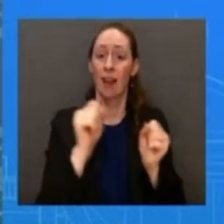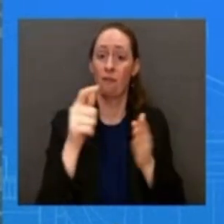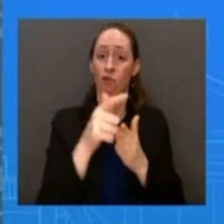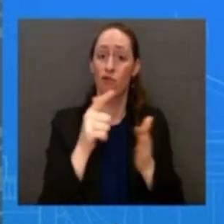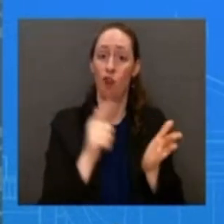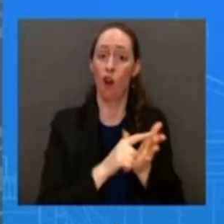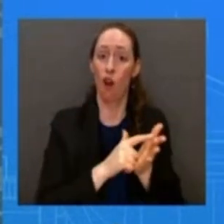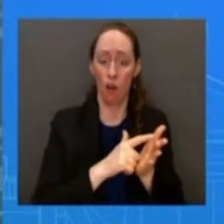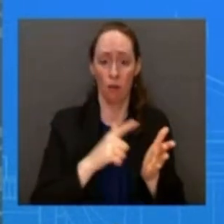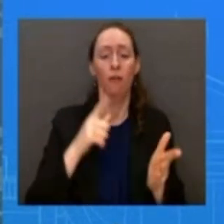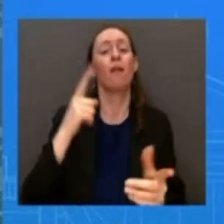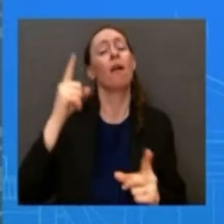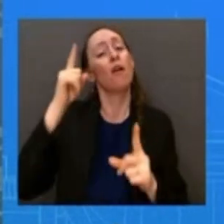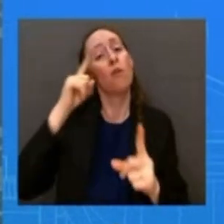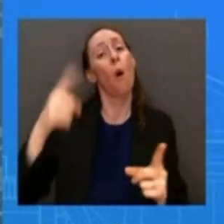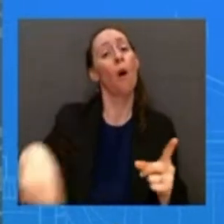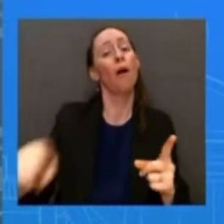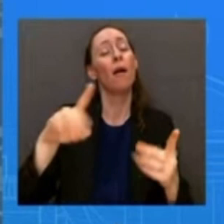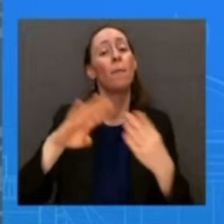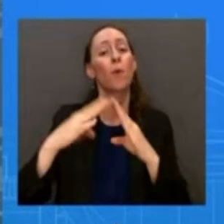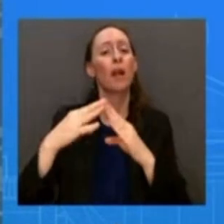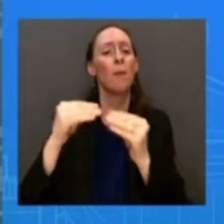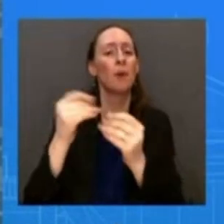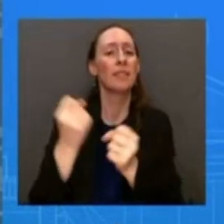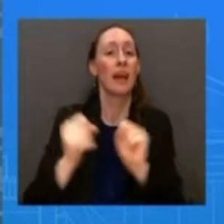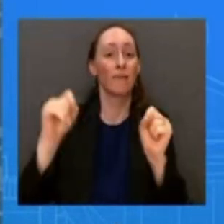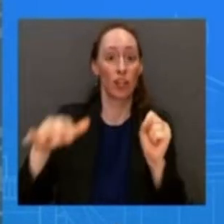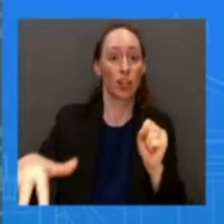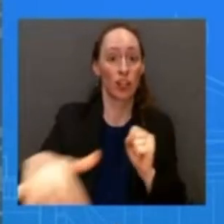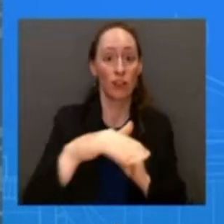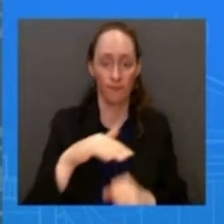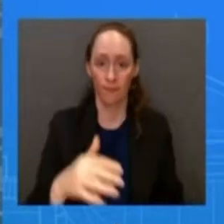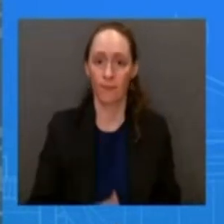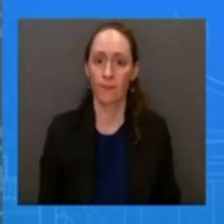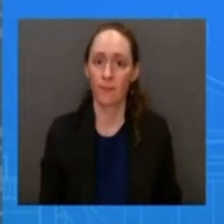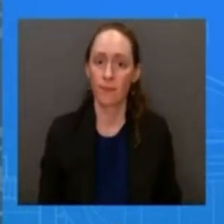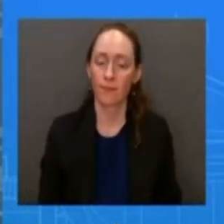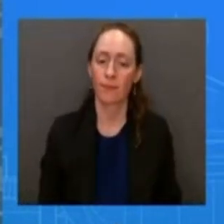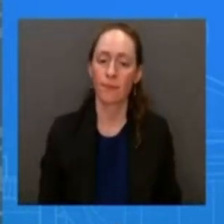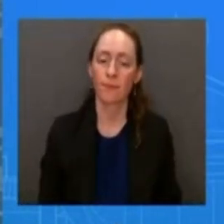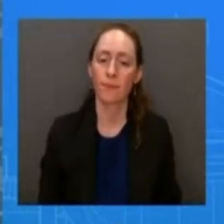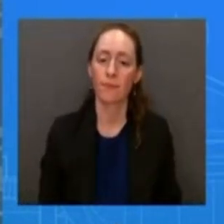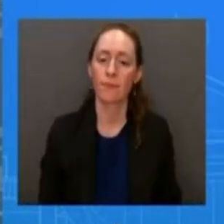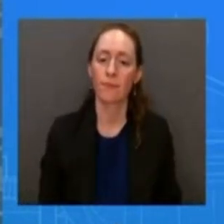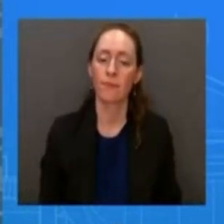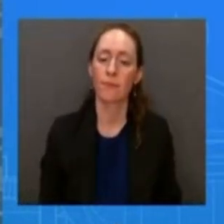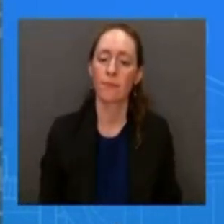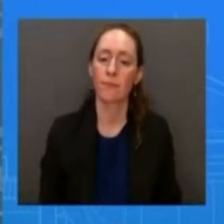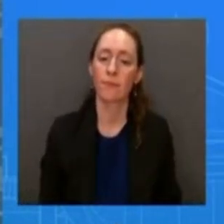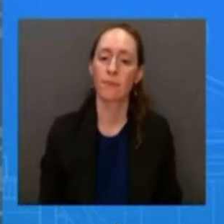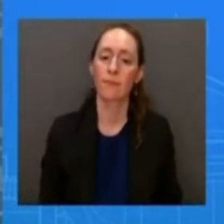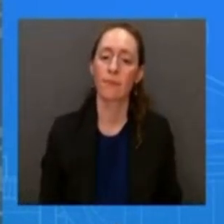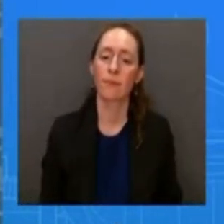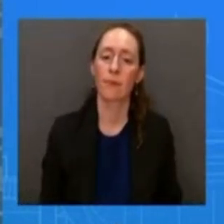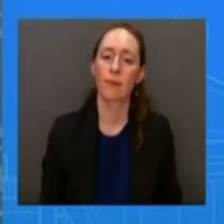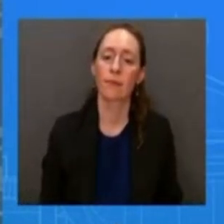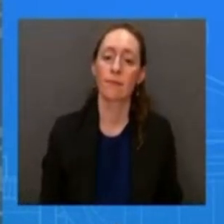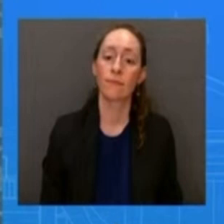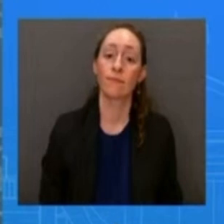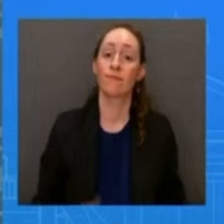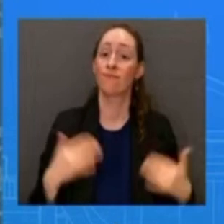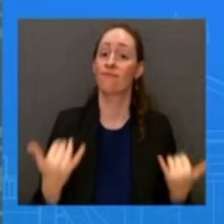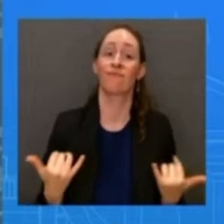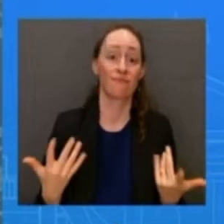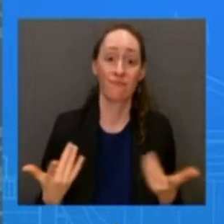.S. Justice Department is taking another important step to implement that law awarding more than 231 million dollars for